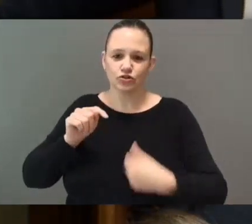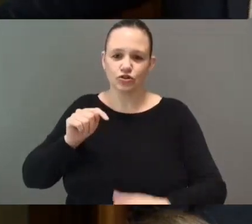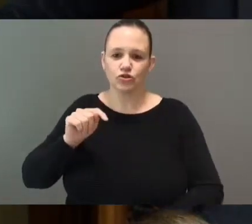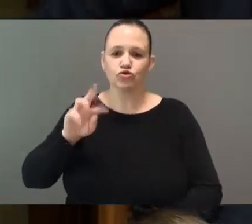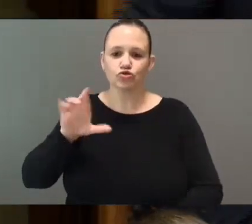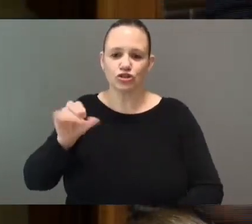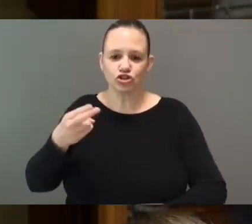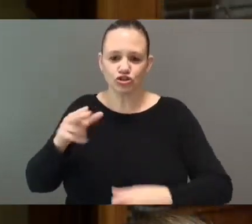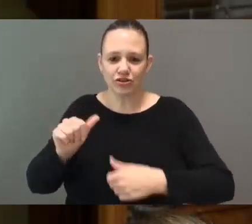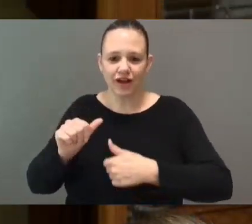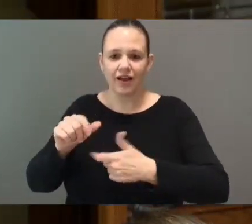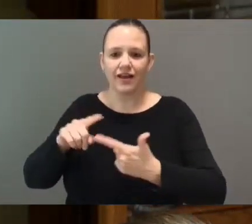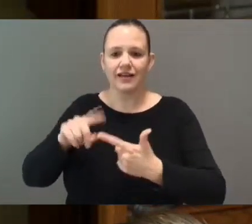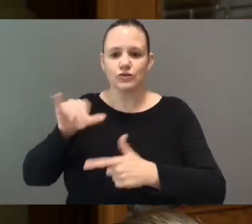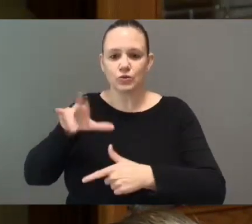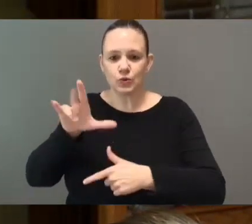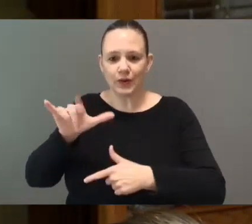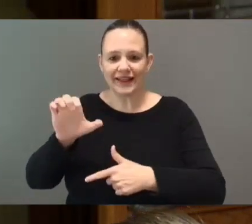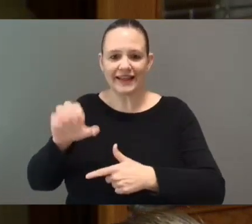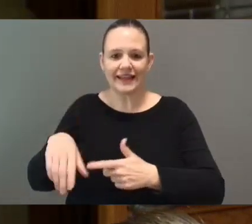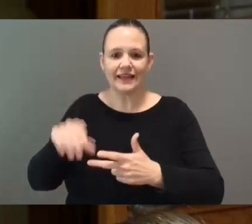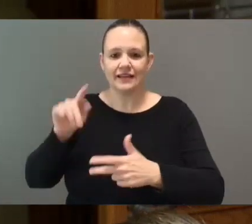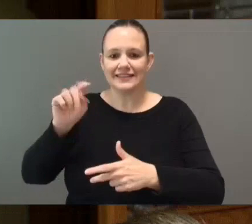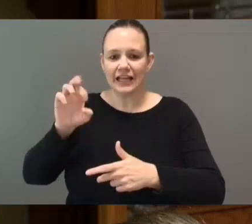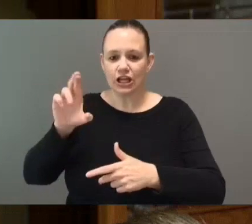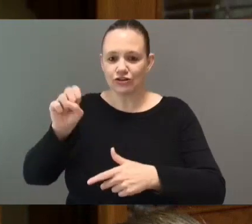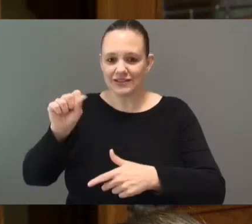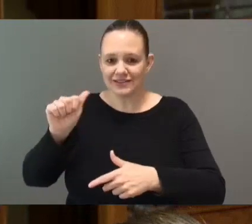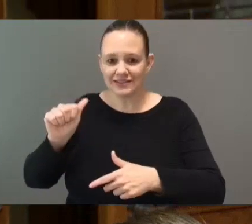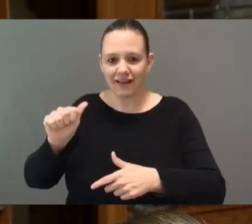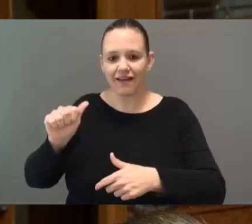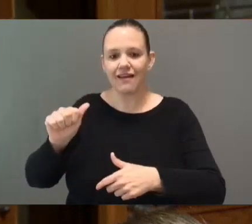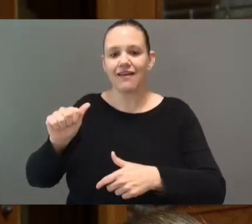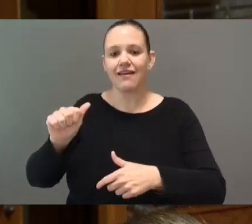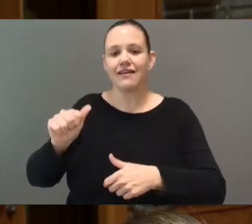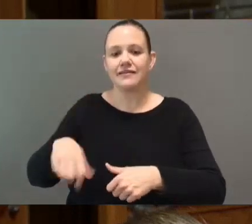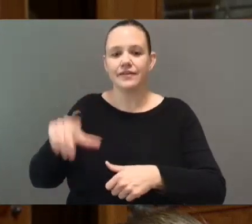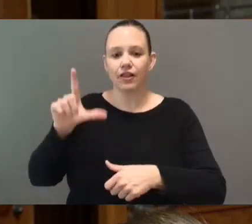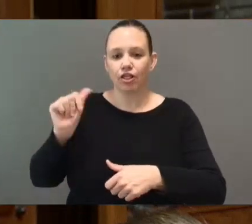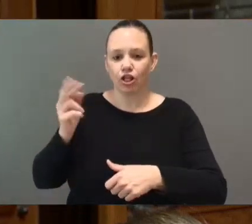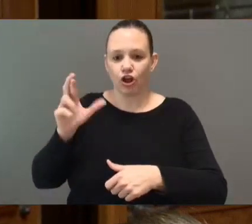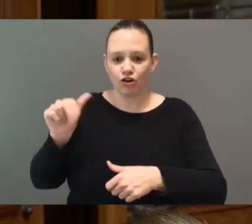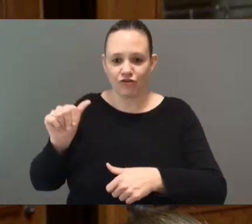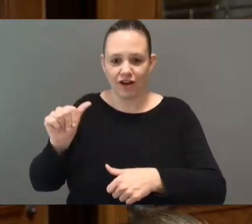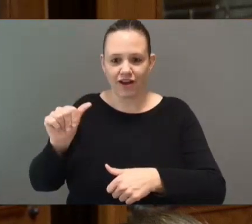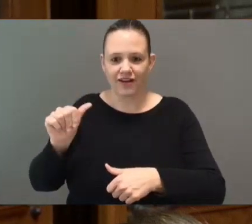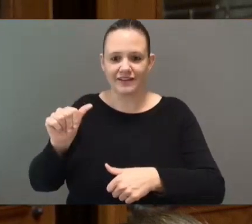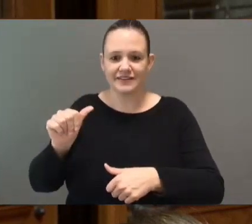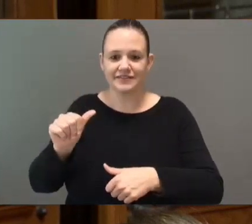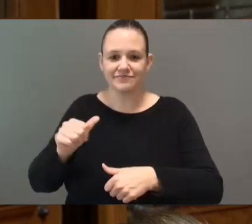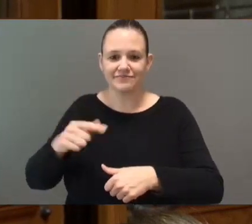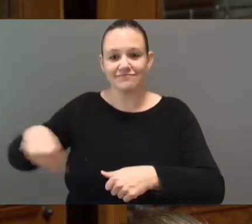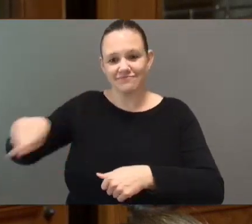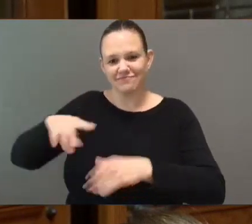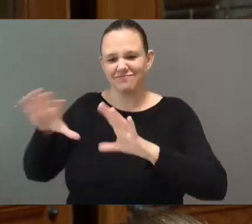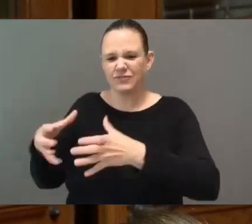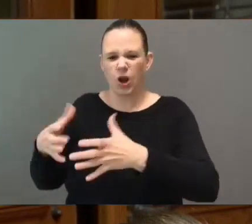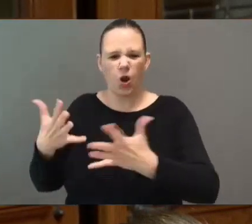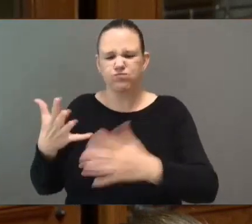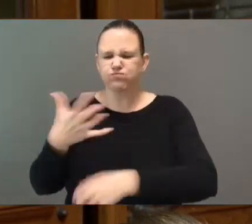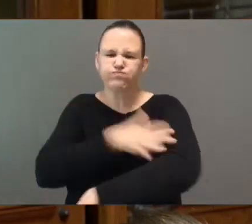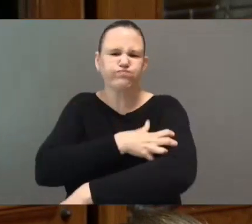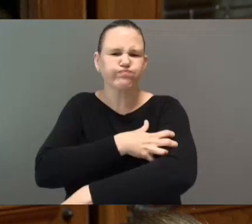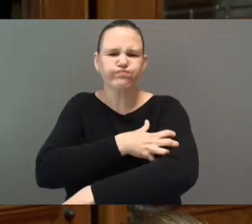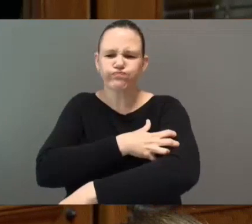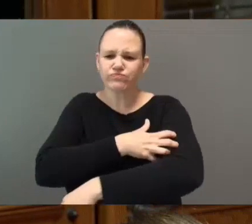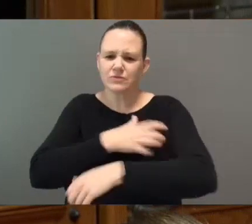in the gallery. They are powerhouse women. They make a powerhouse team. I respect and admire them so much. And